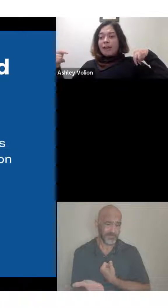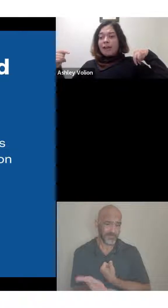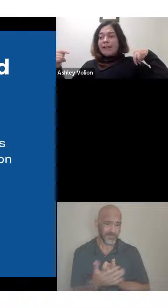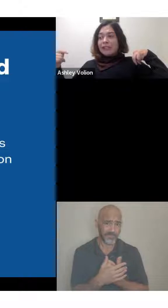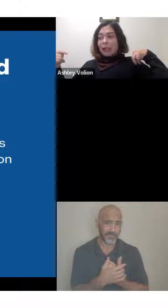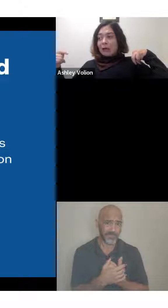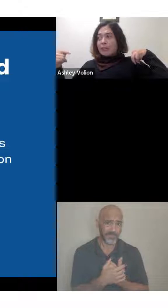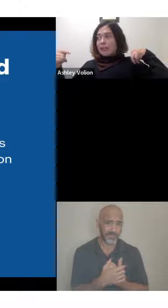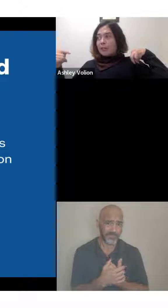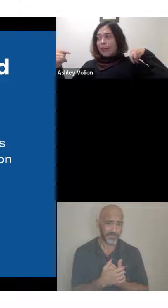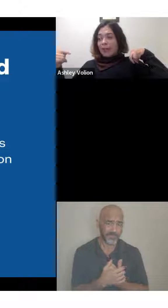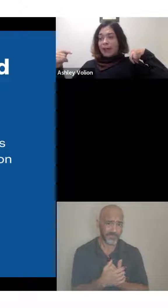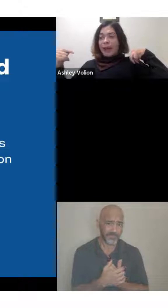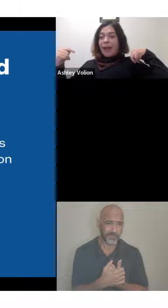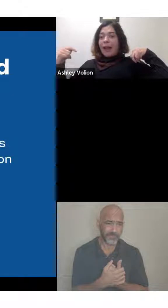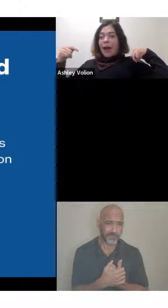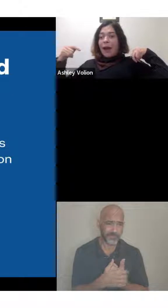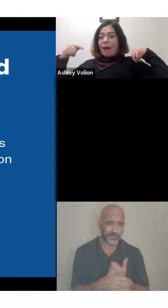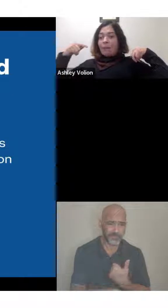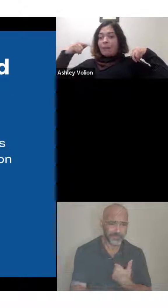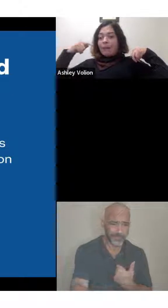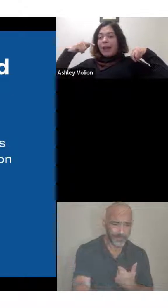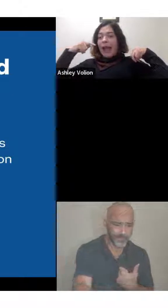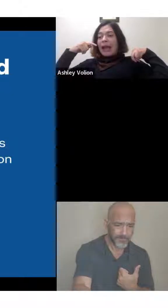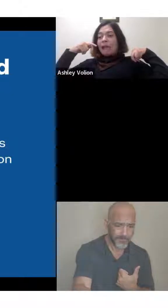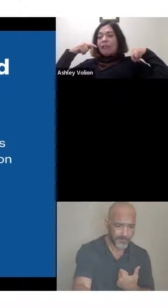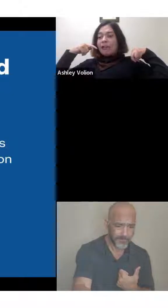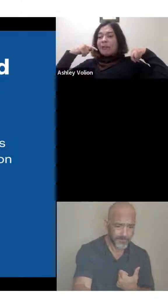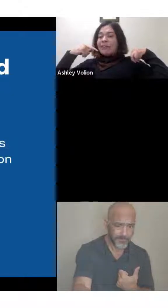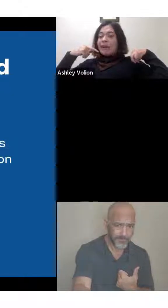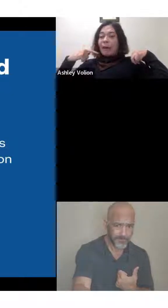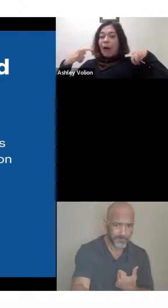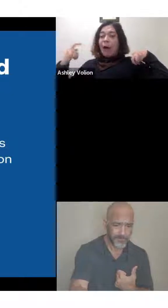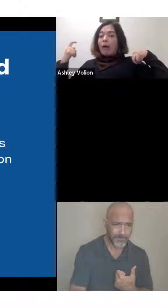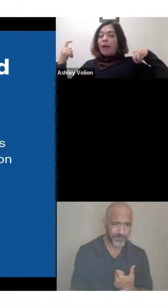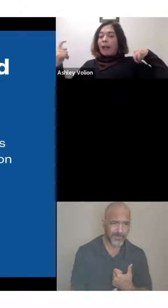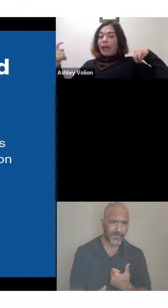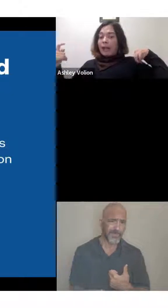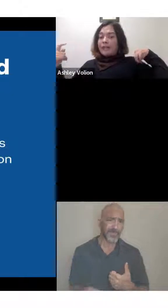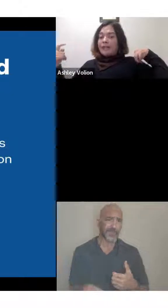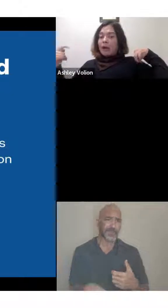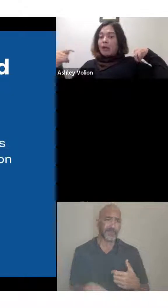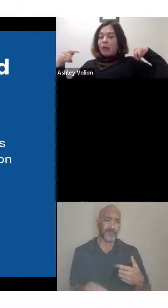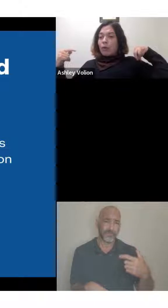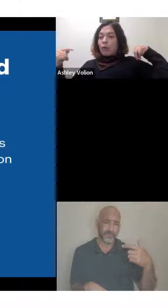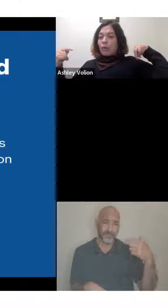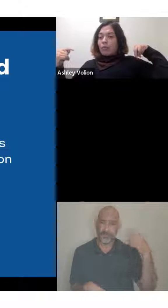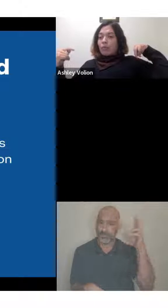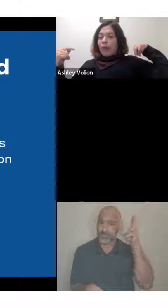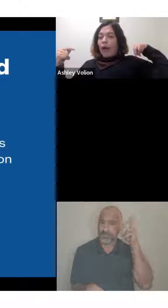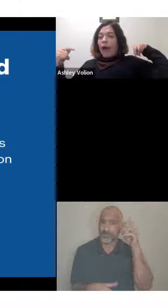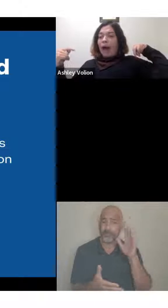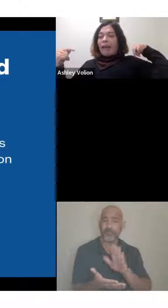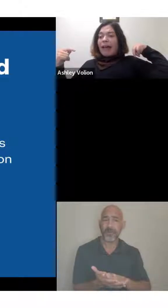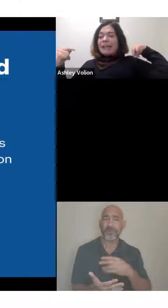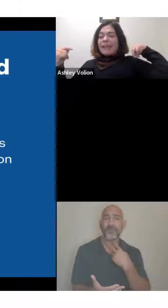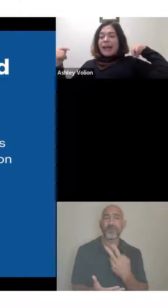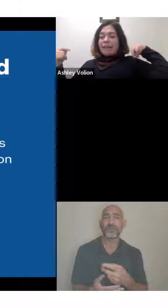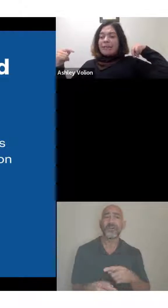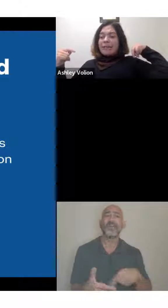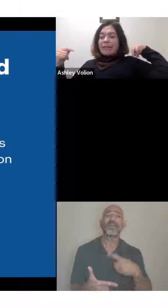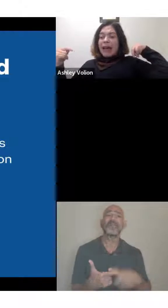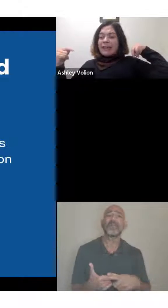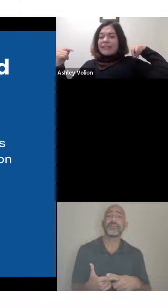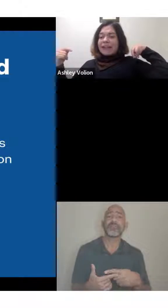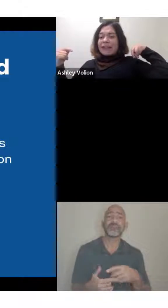really slow to me, like I don't know what's going on. And so a lot of